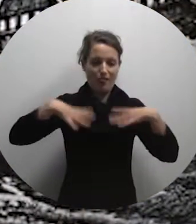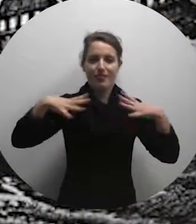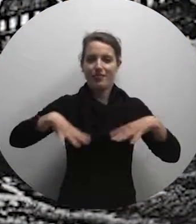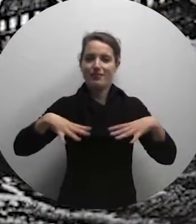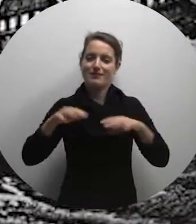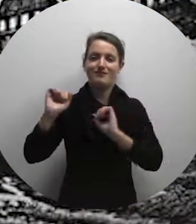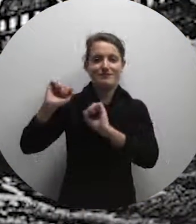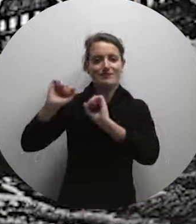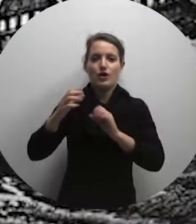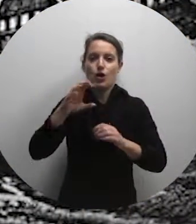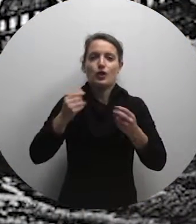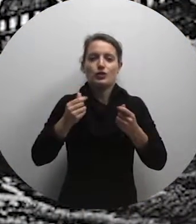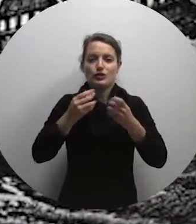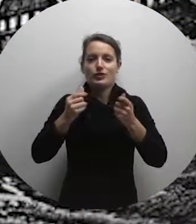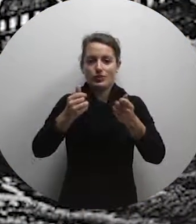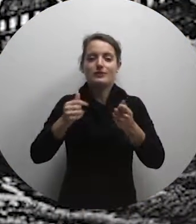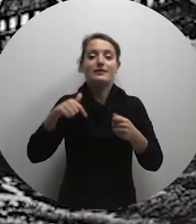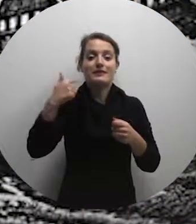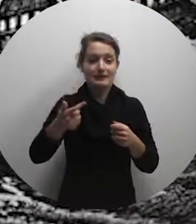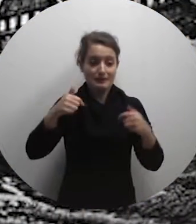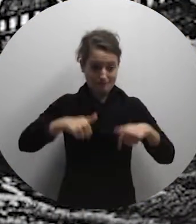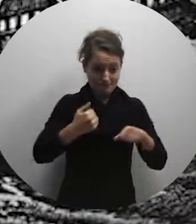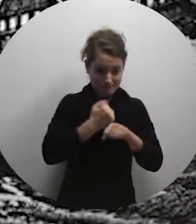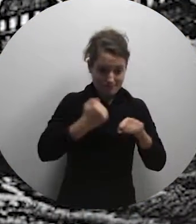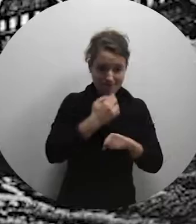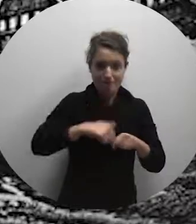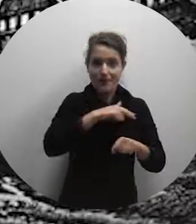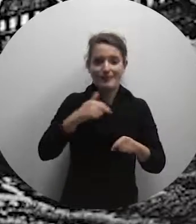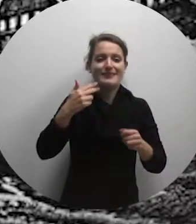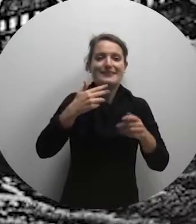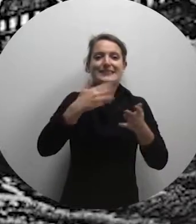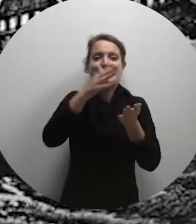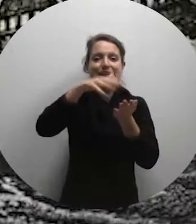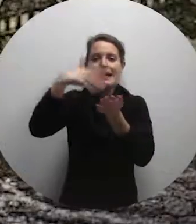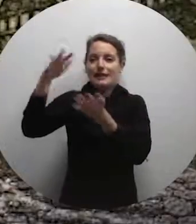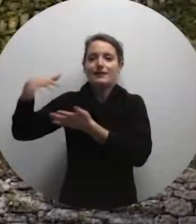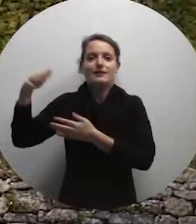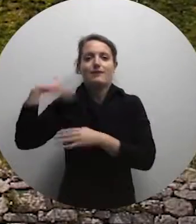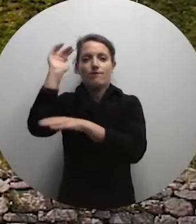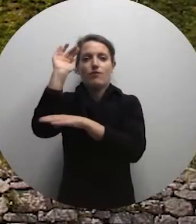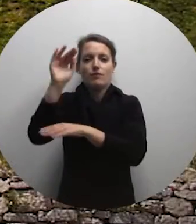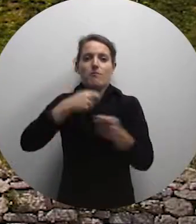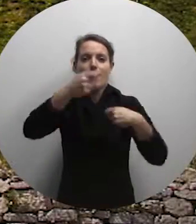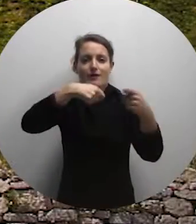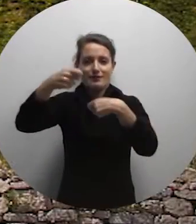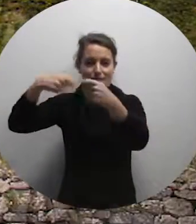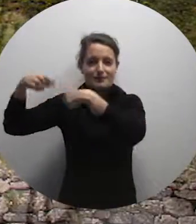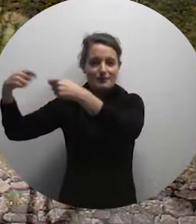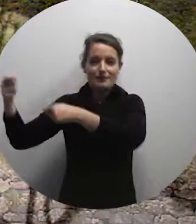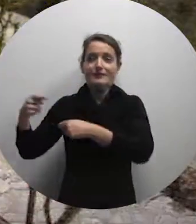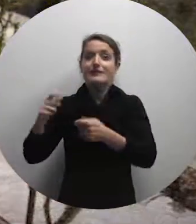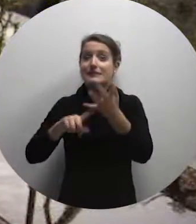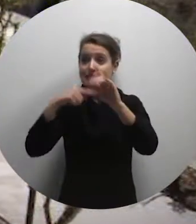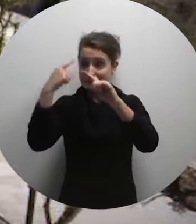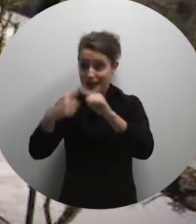cotton started being exported from Malta to foreign markets. The money from the tax on the exported cotton